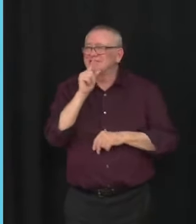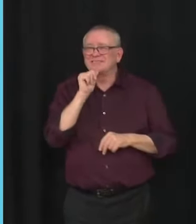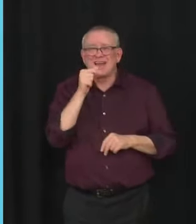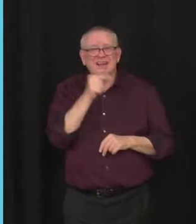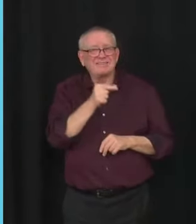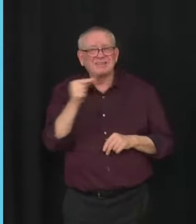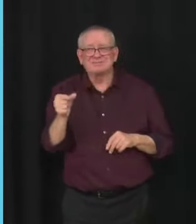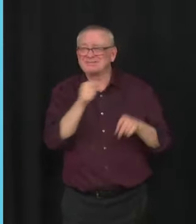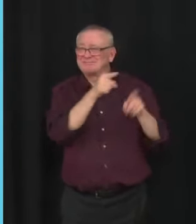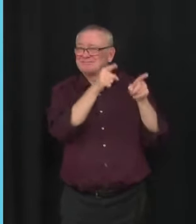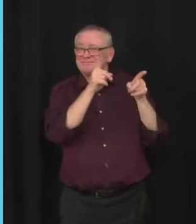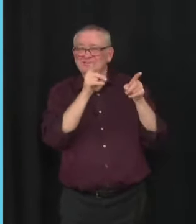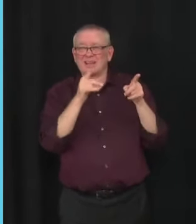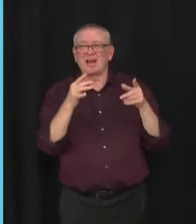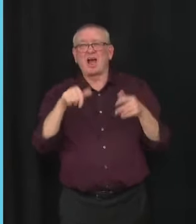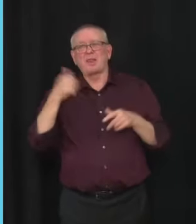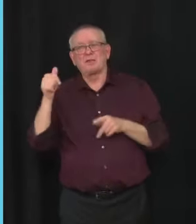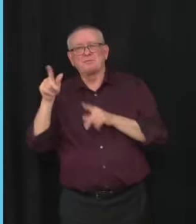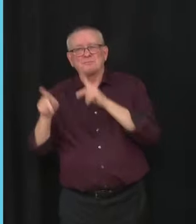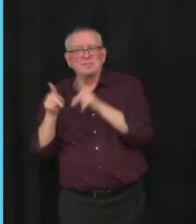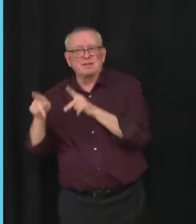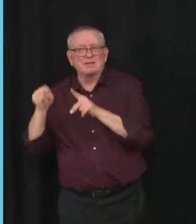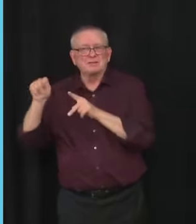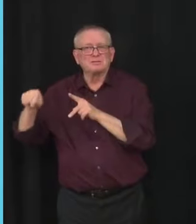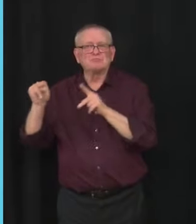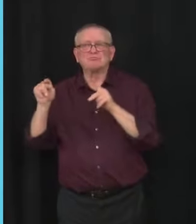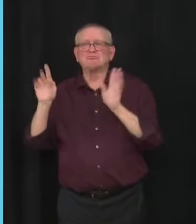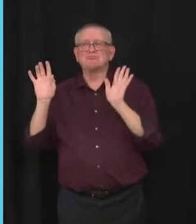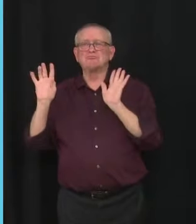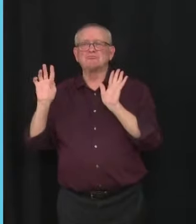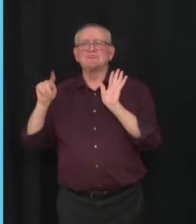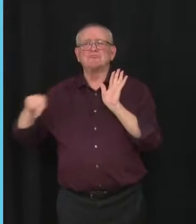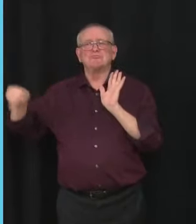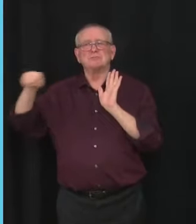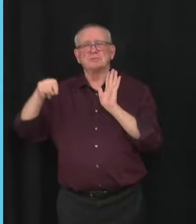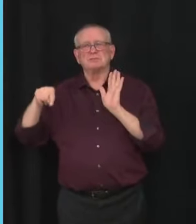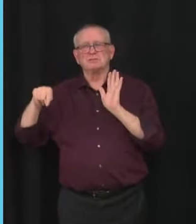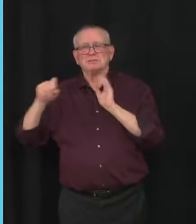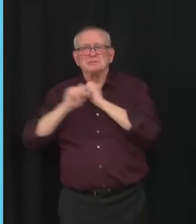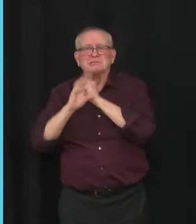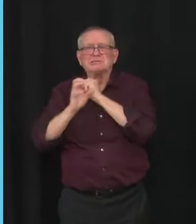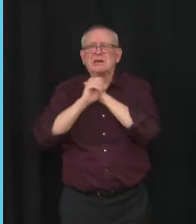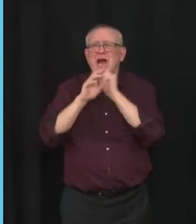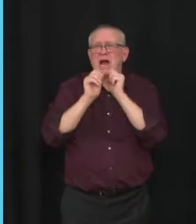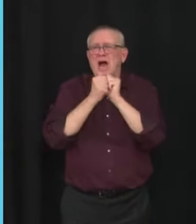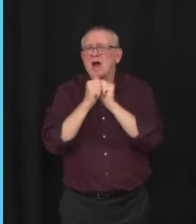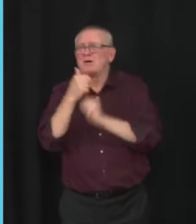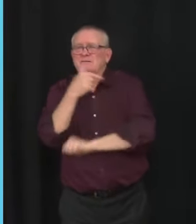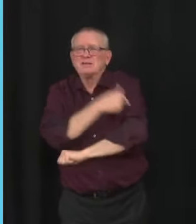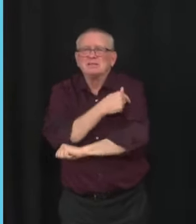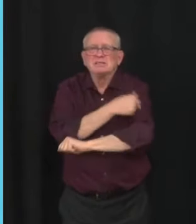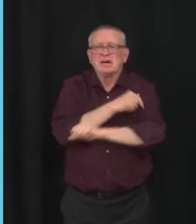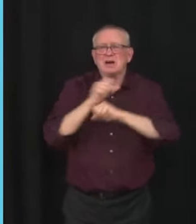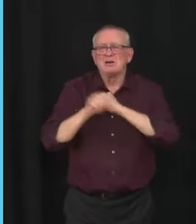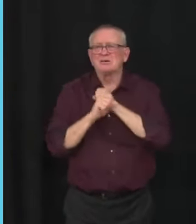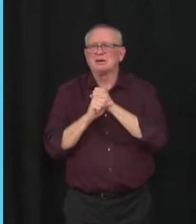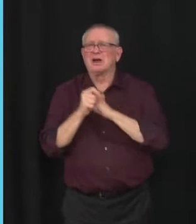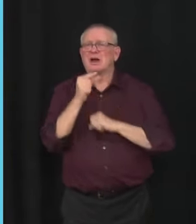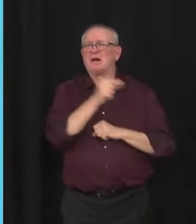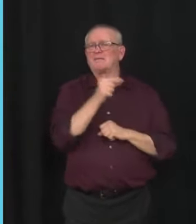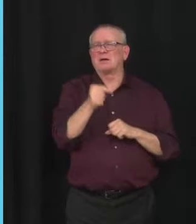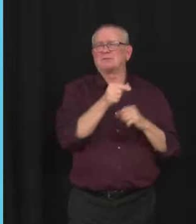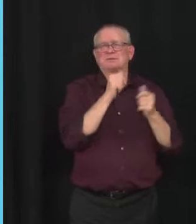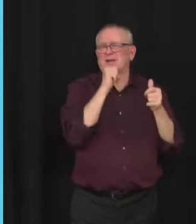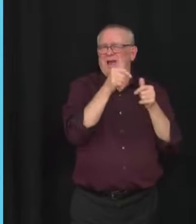messaging. Are there any logistical lessons that have been learned from the initial rollout that will be reflected and acted upon in this new